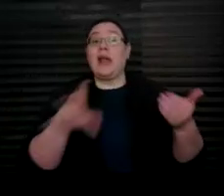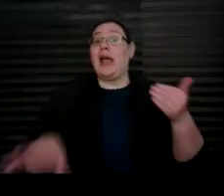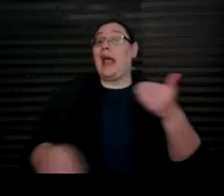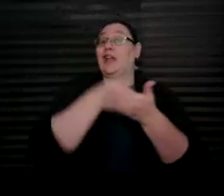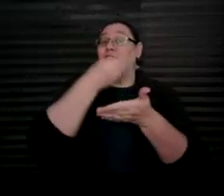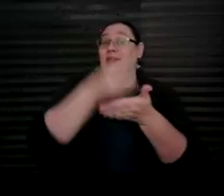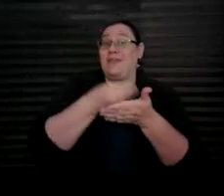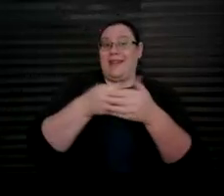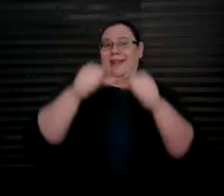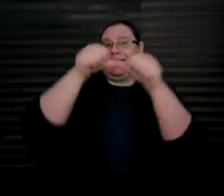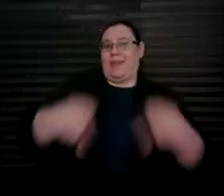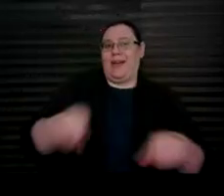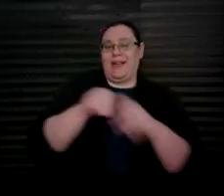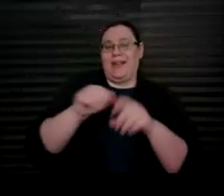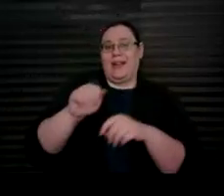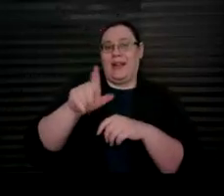into